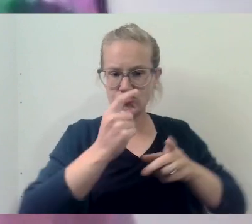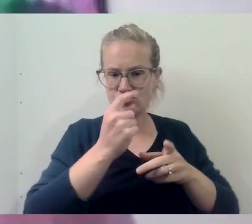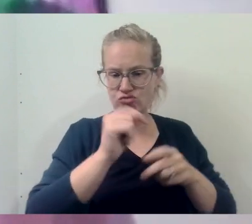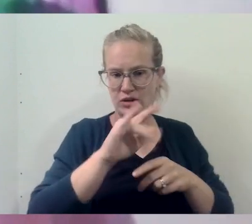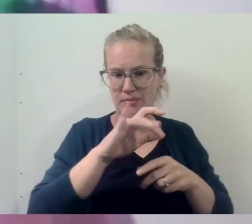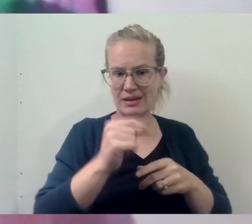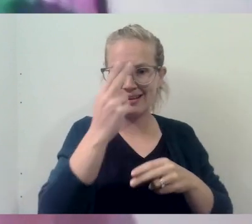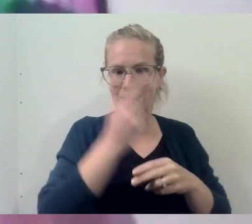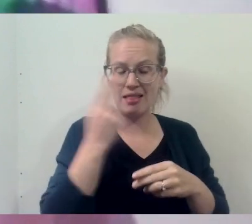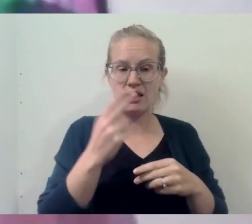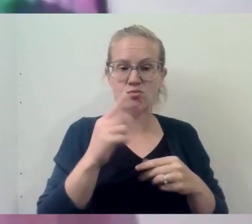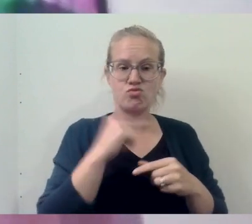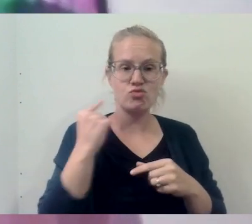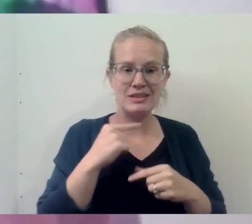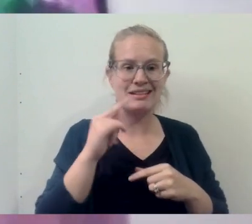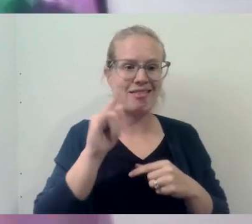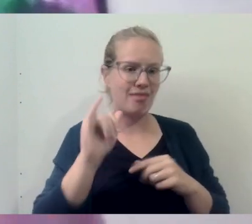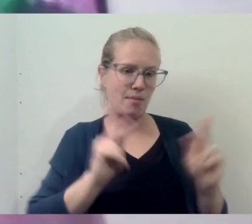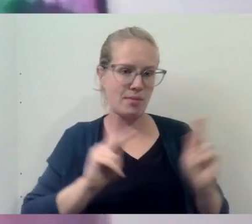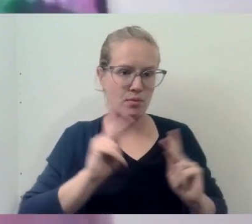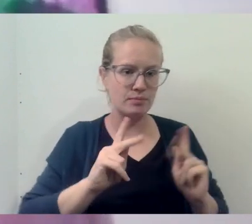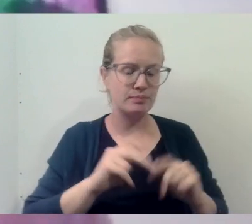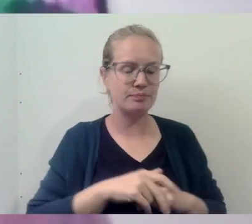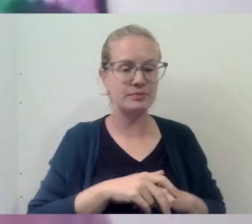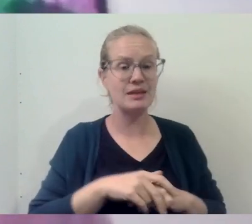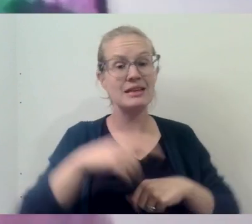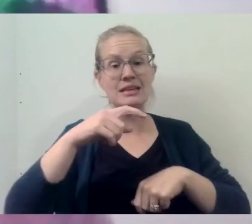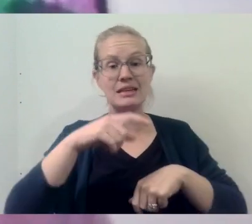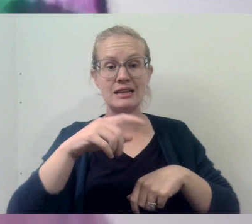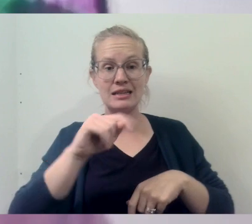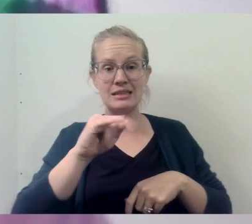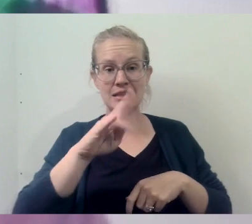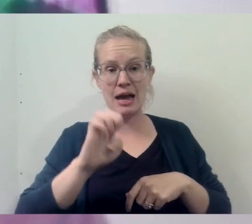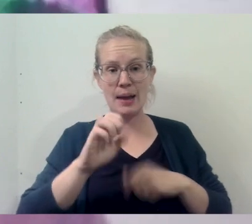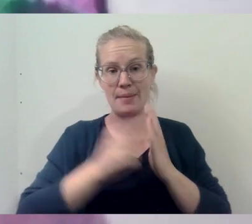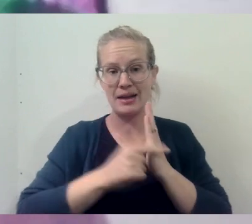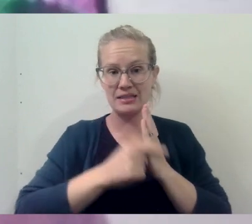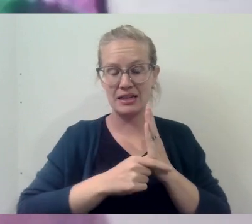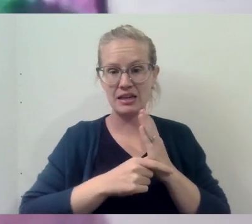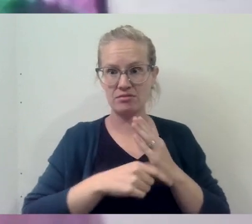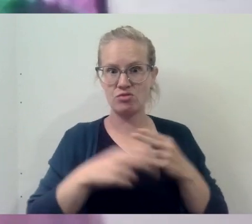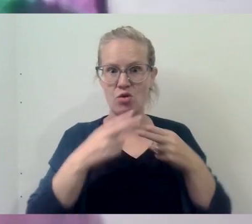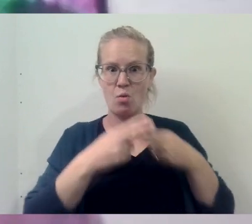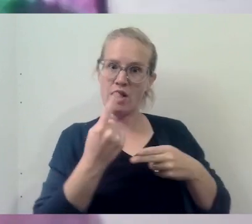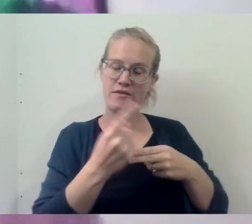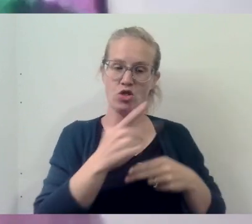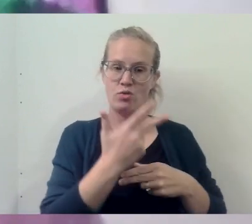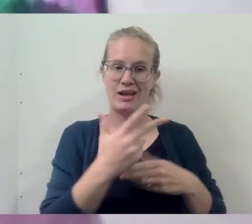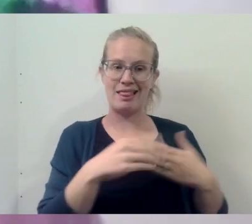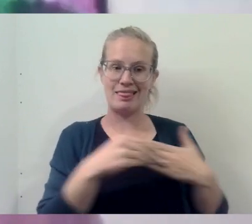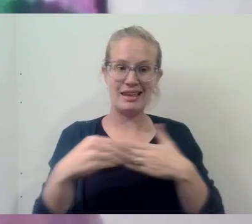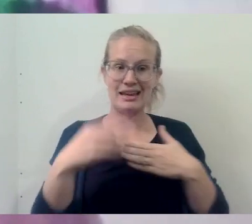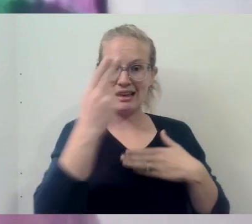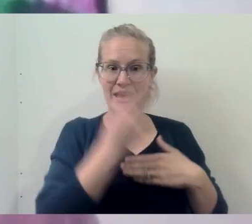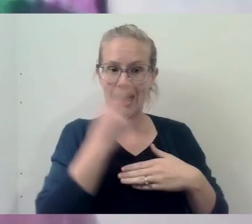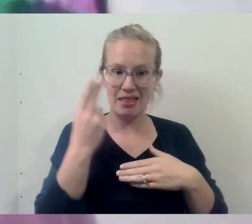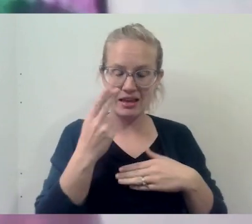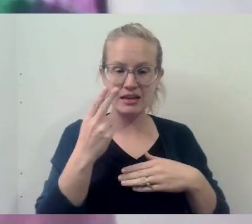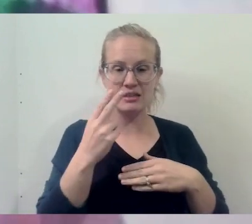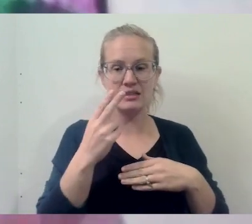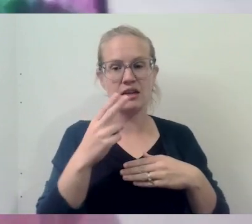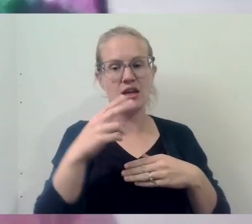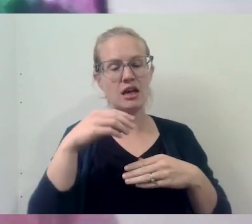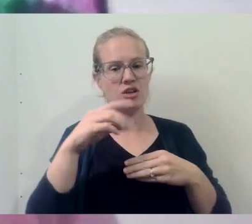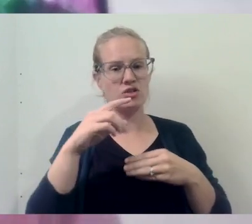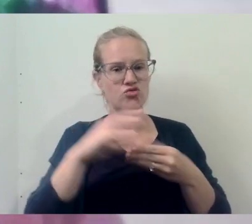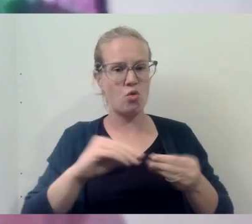Catholic clerics and laypersons. Time Magazine referred to him as one of the three leading American Catholics in a cover story on clerical abuse